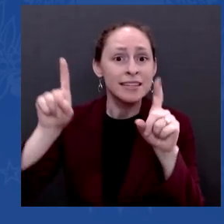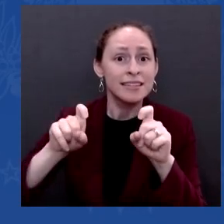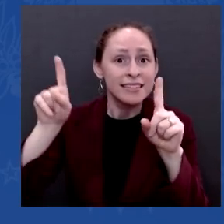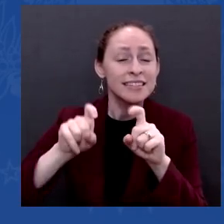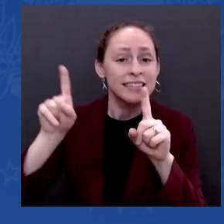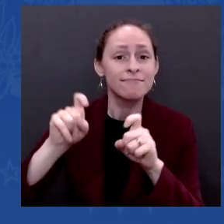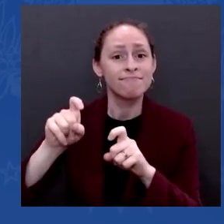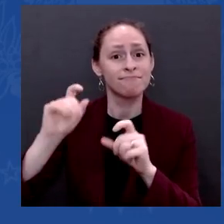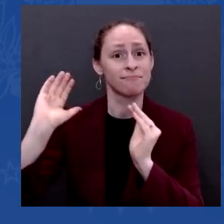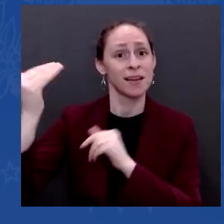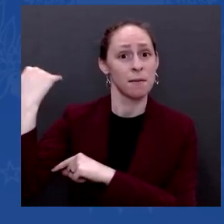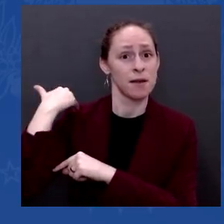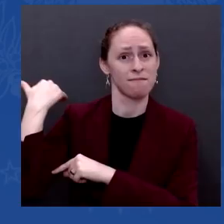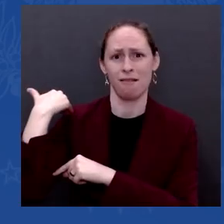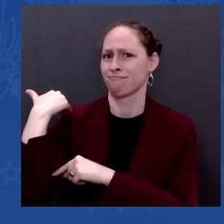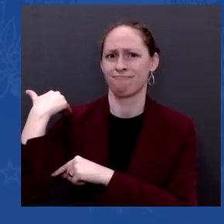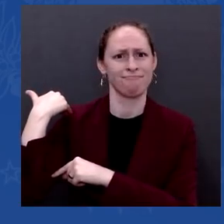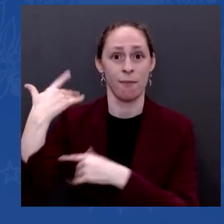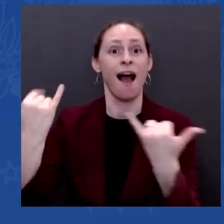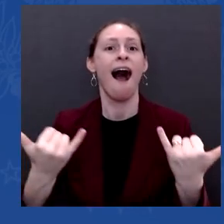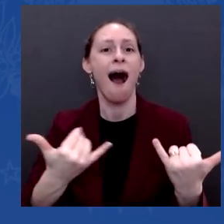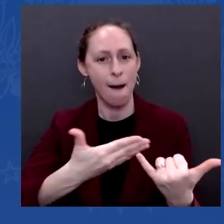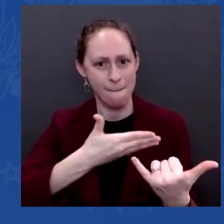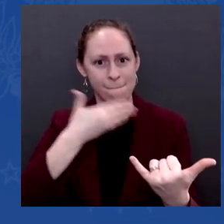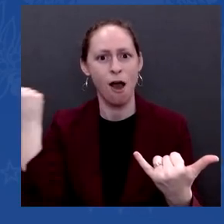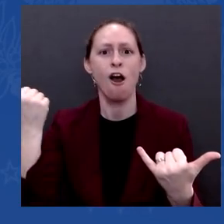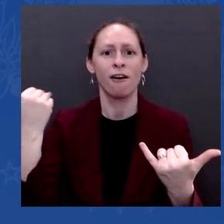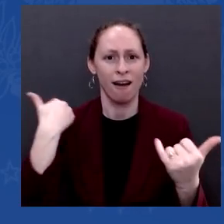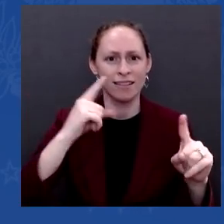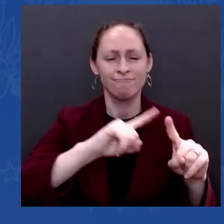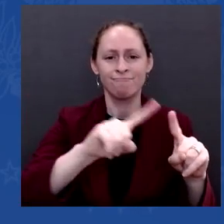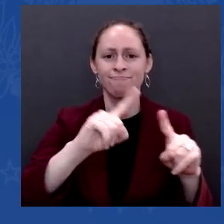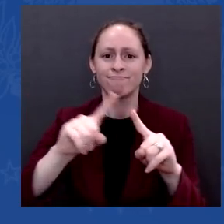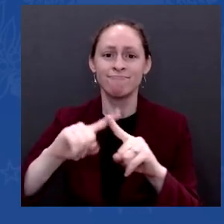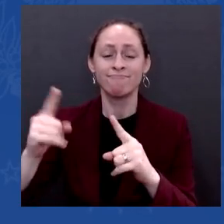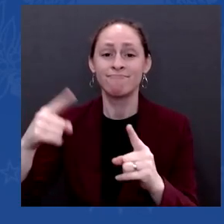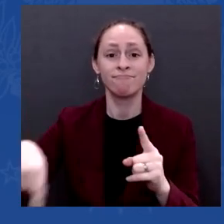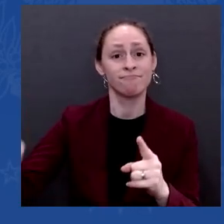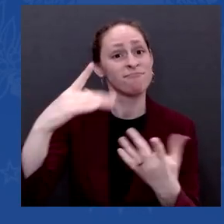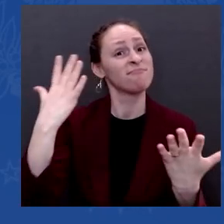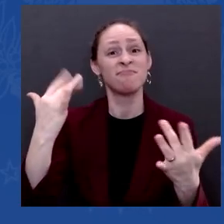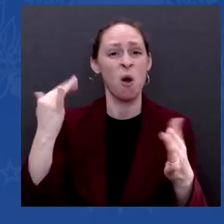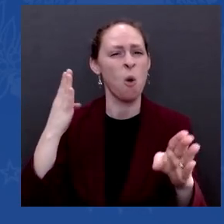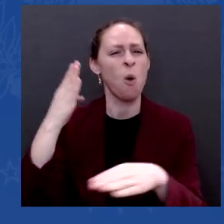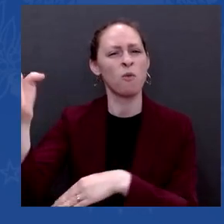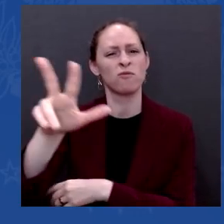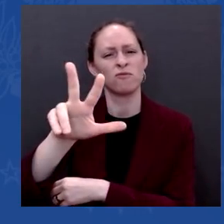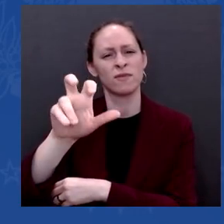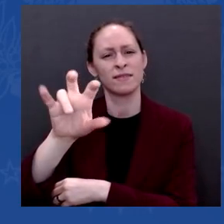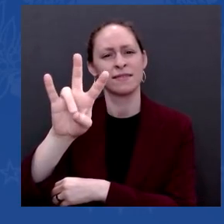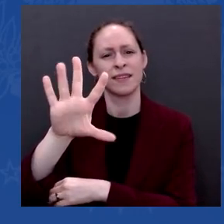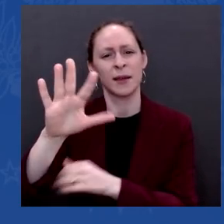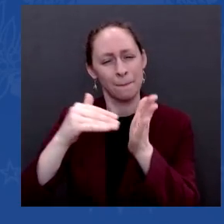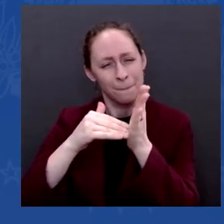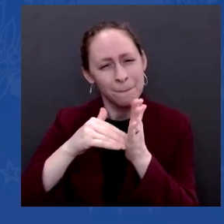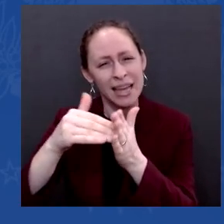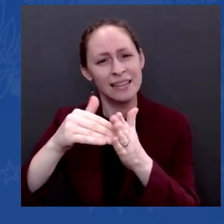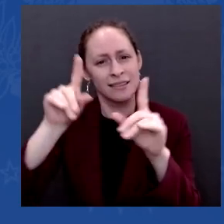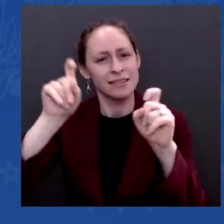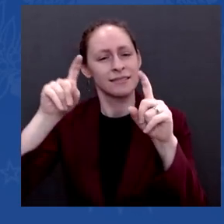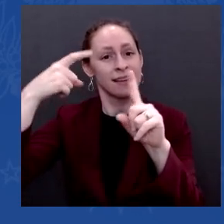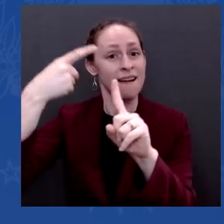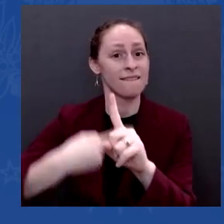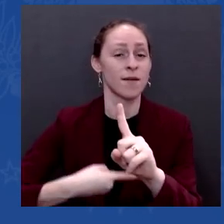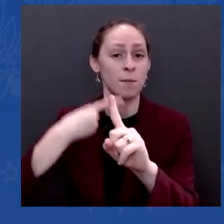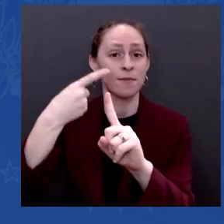375 million tests on the market in just this month. If you buy a test at a store, your insurance will reimburse